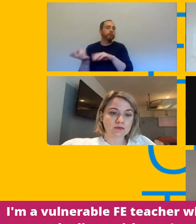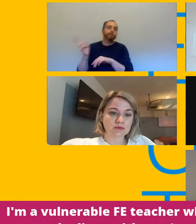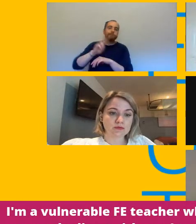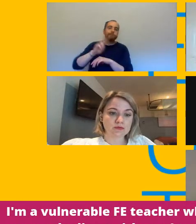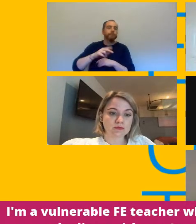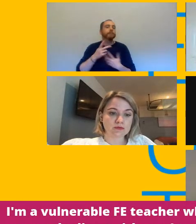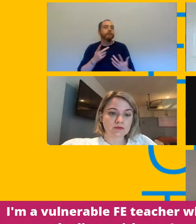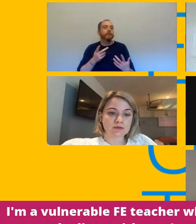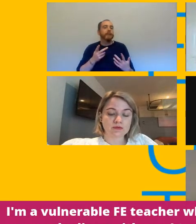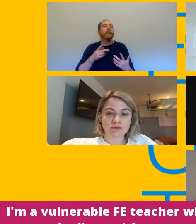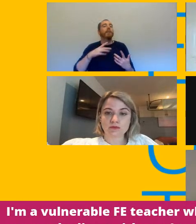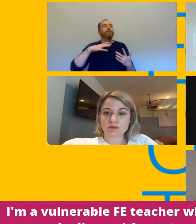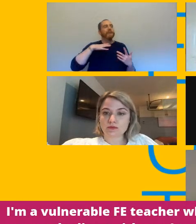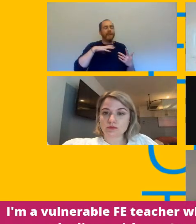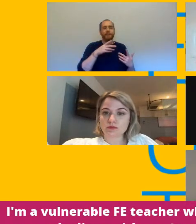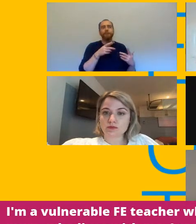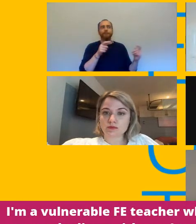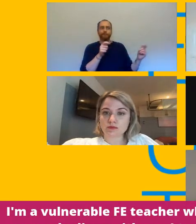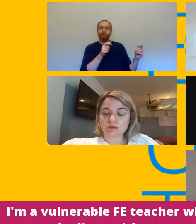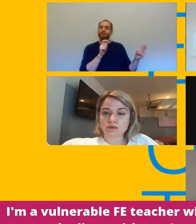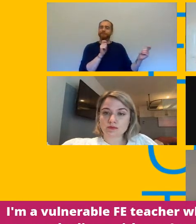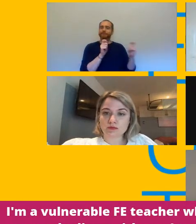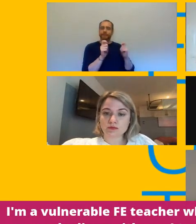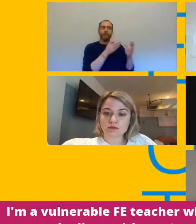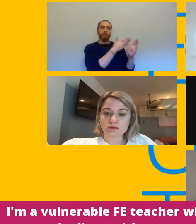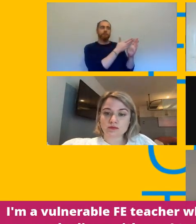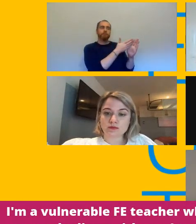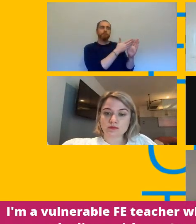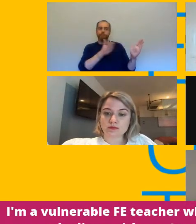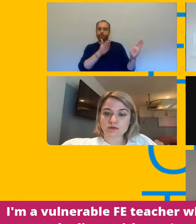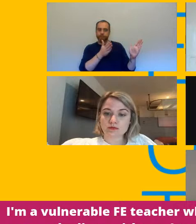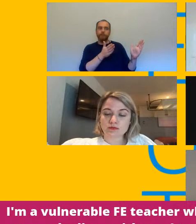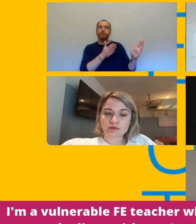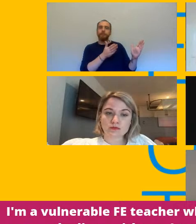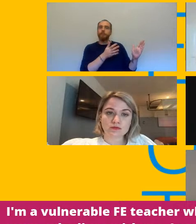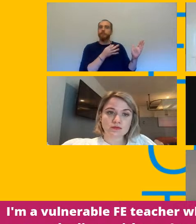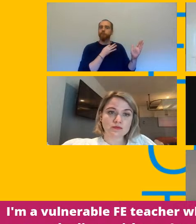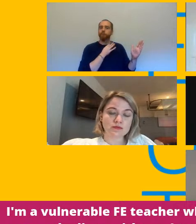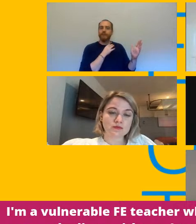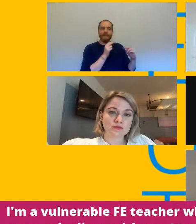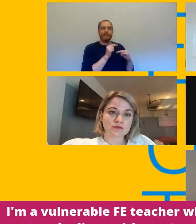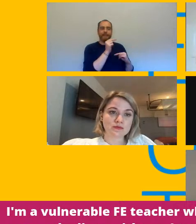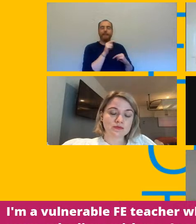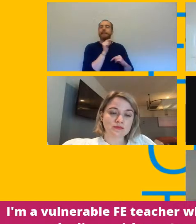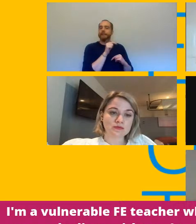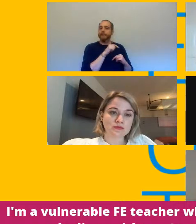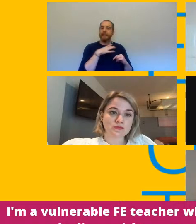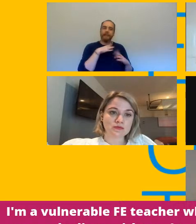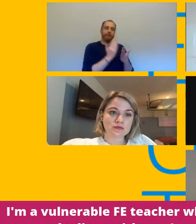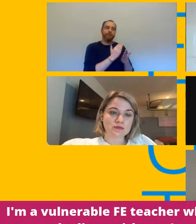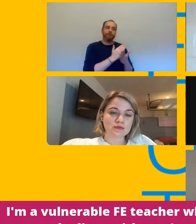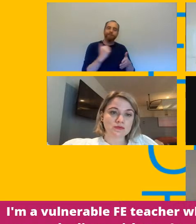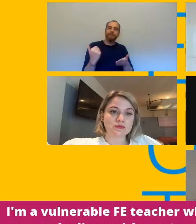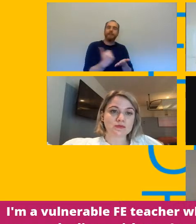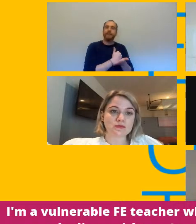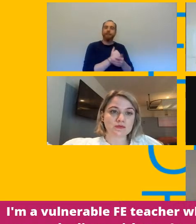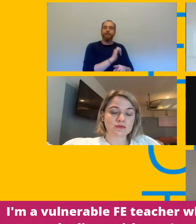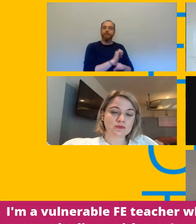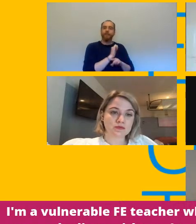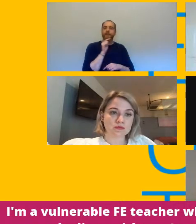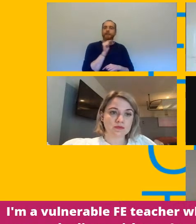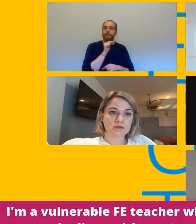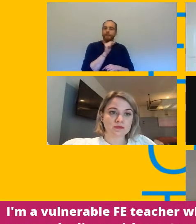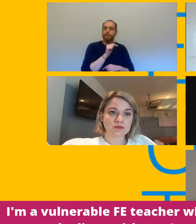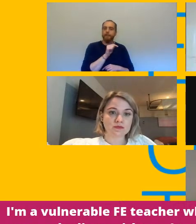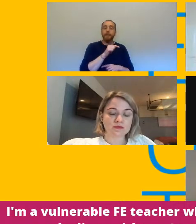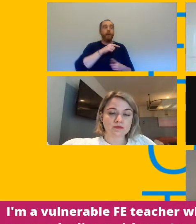by the union as an uh as part of the overall safeguards we're putting in uh in place for staff has to be something that we we actually push for and get